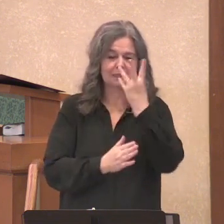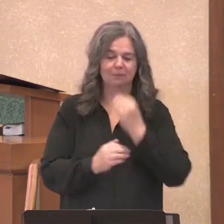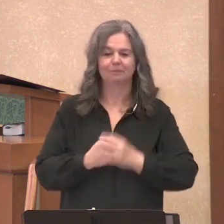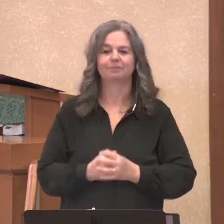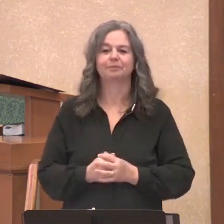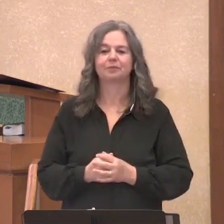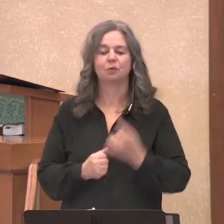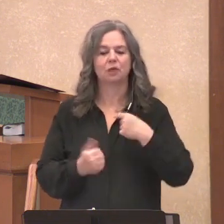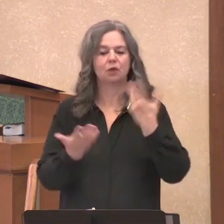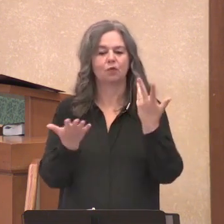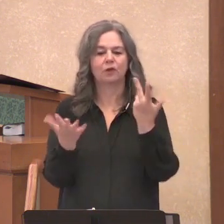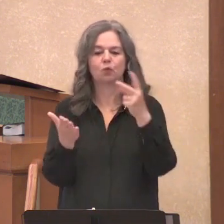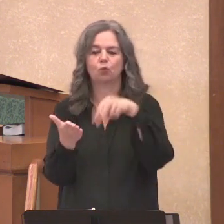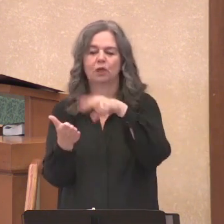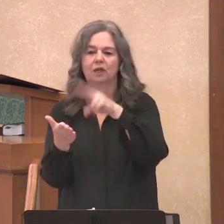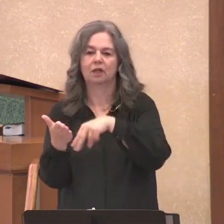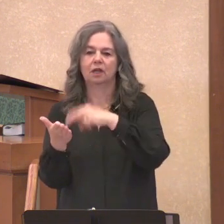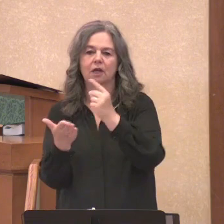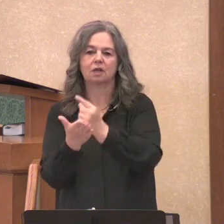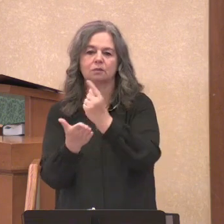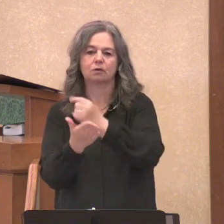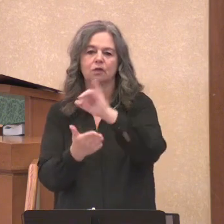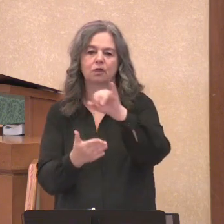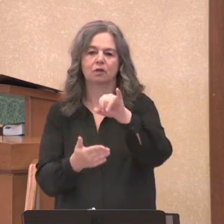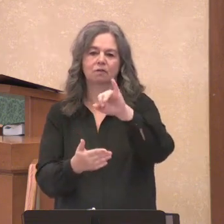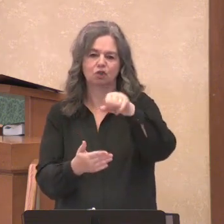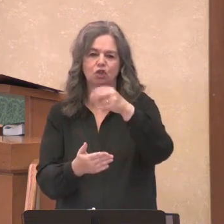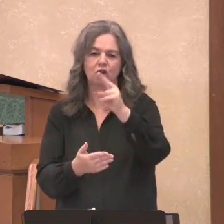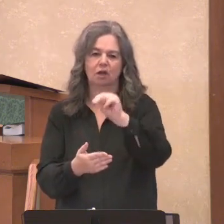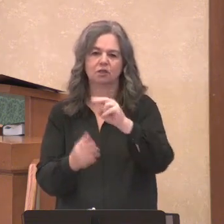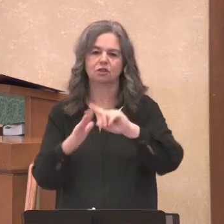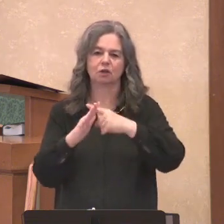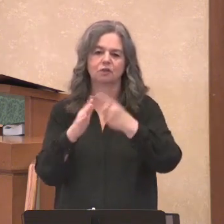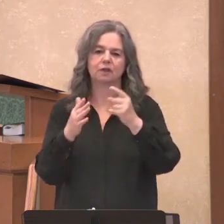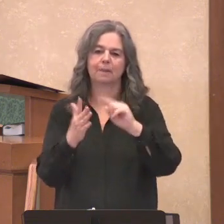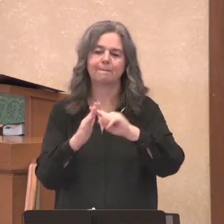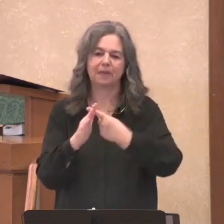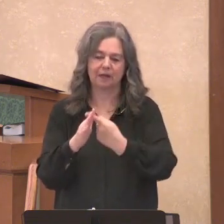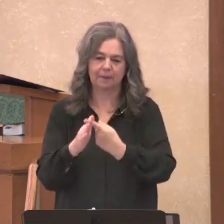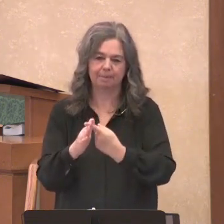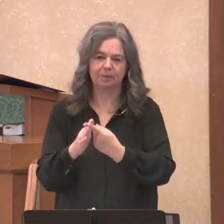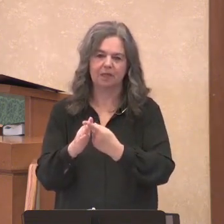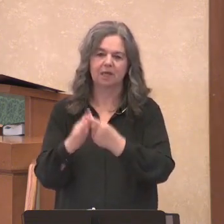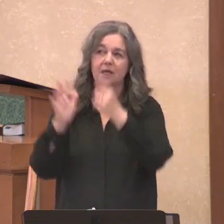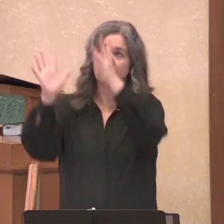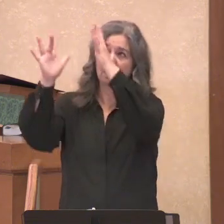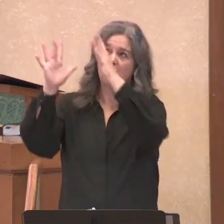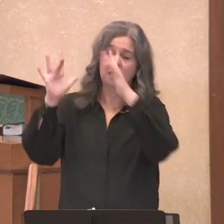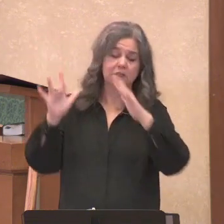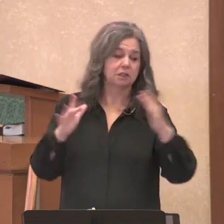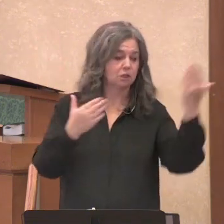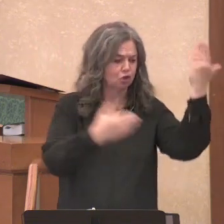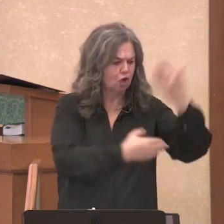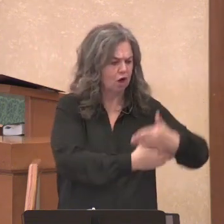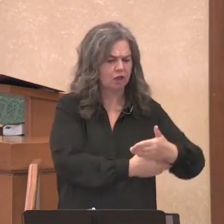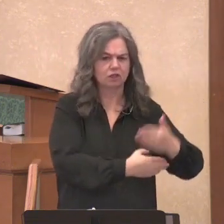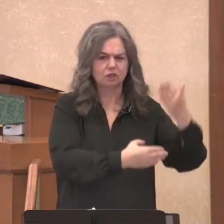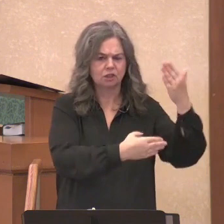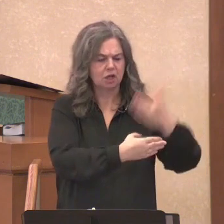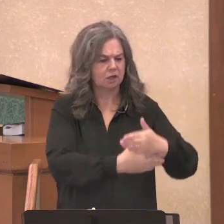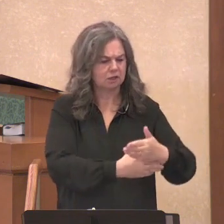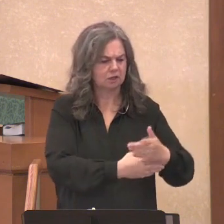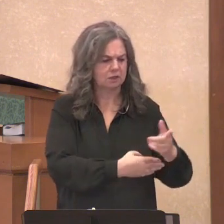gospel of John. In fact, it is a theme that begins right at the beginning. That the light shines in the darkness and the darkness has not